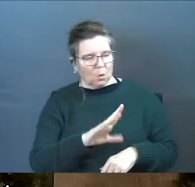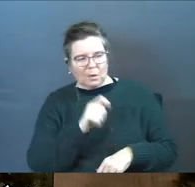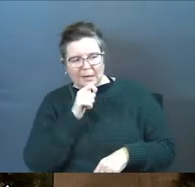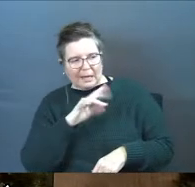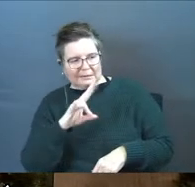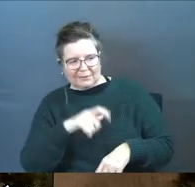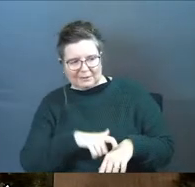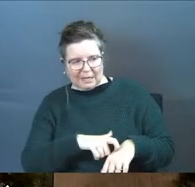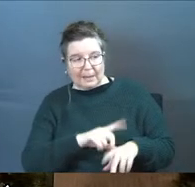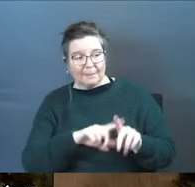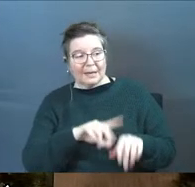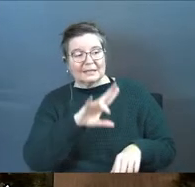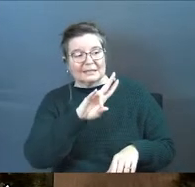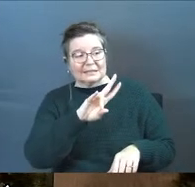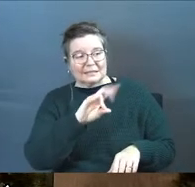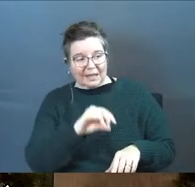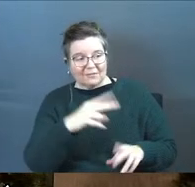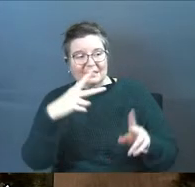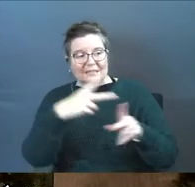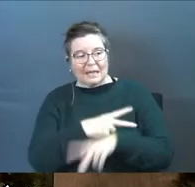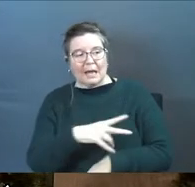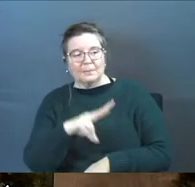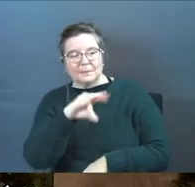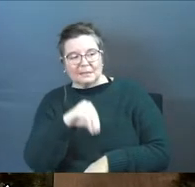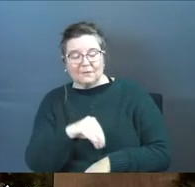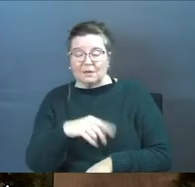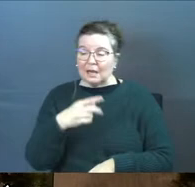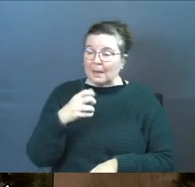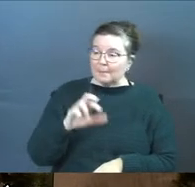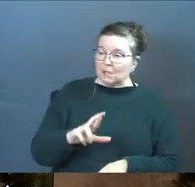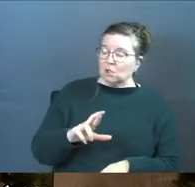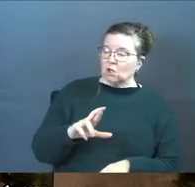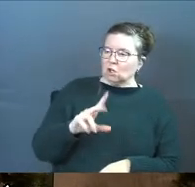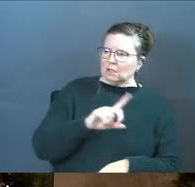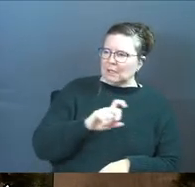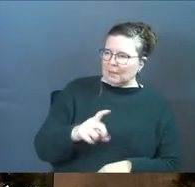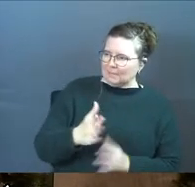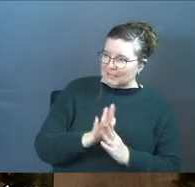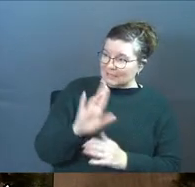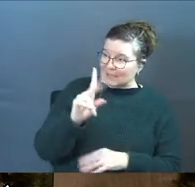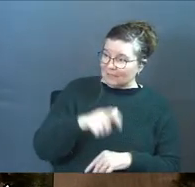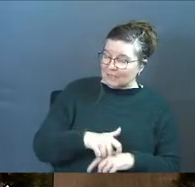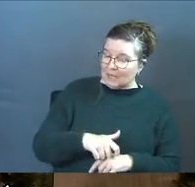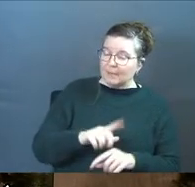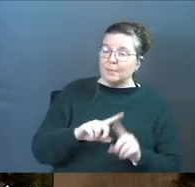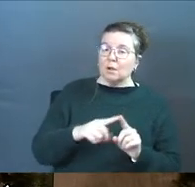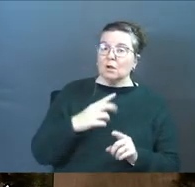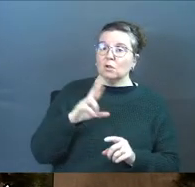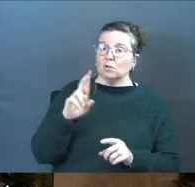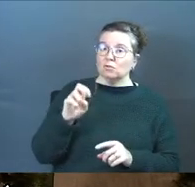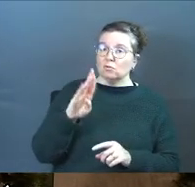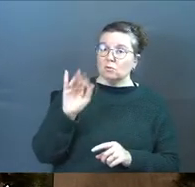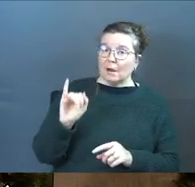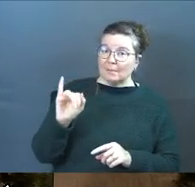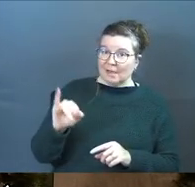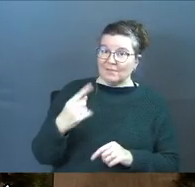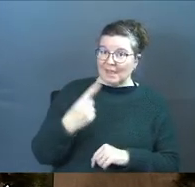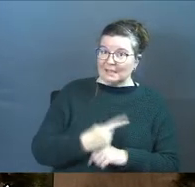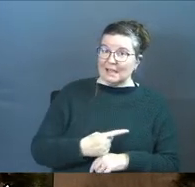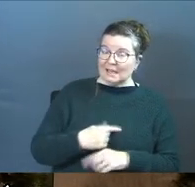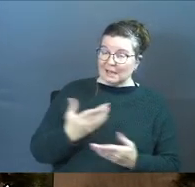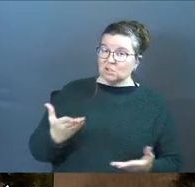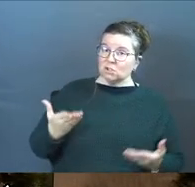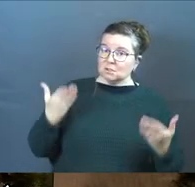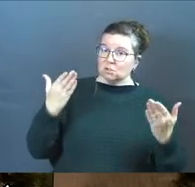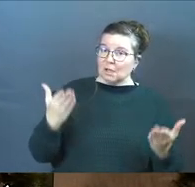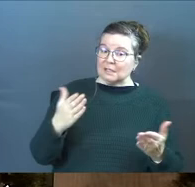times, Jesus replied, but 70 times seven. Peter came and asked, should it be seven times? The rabbis of that day had